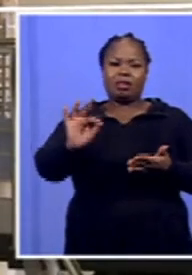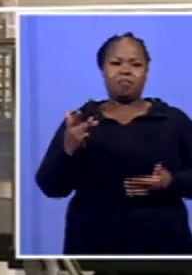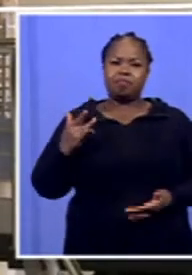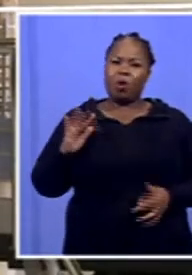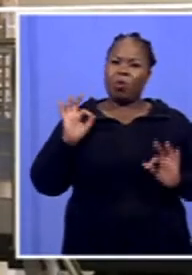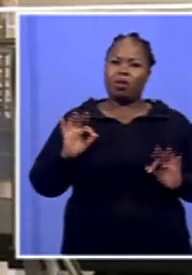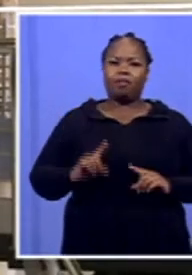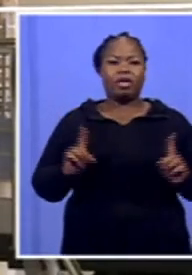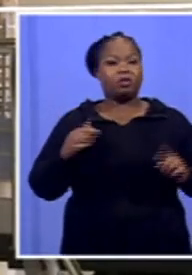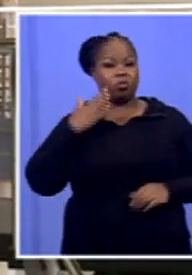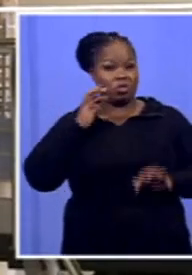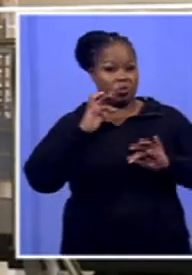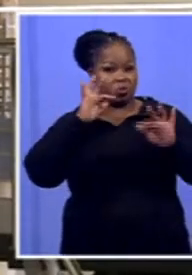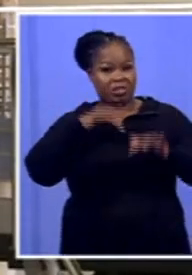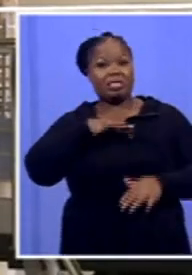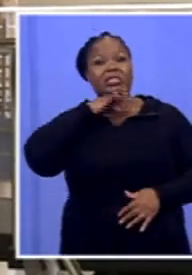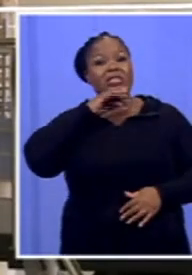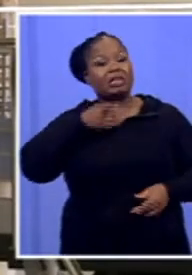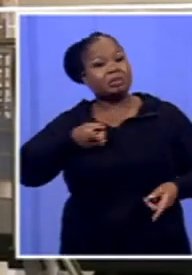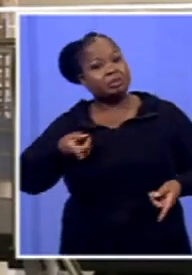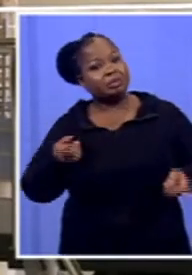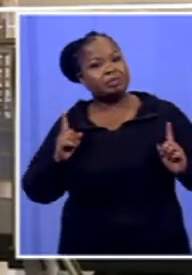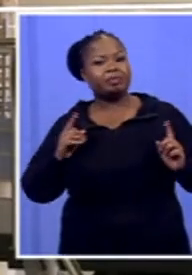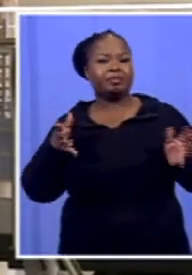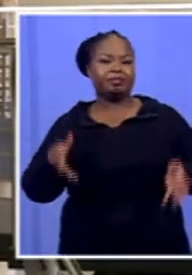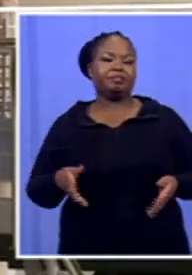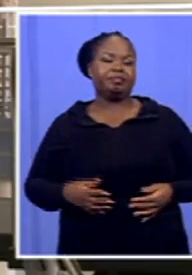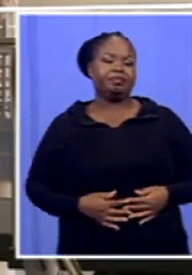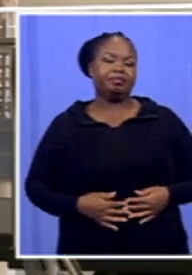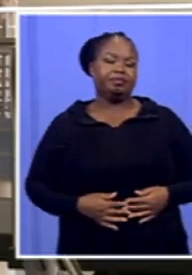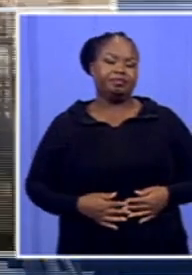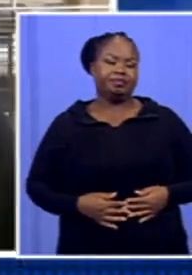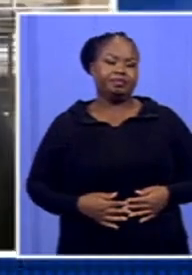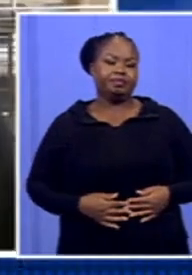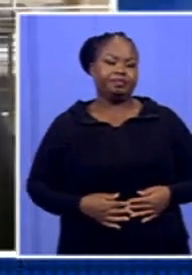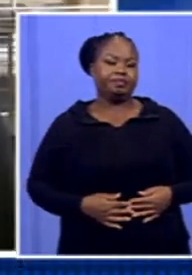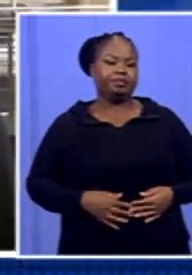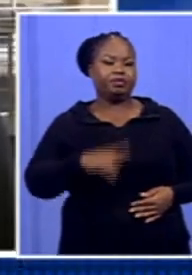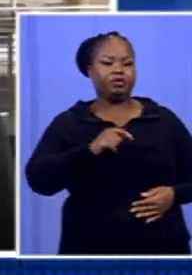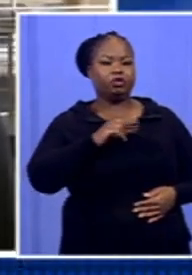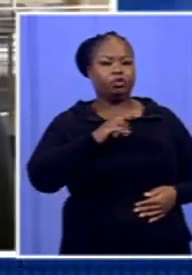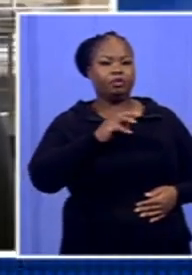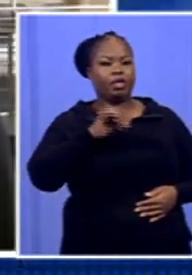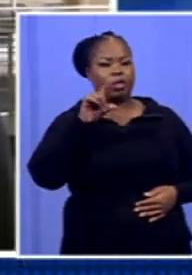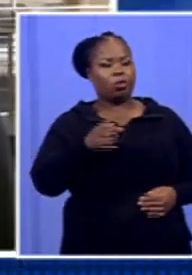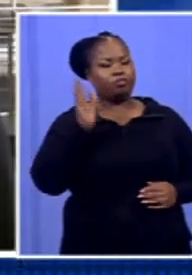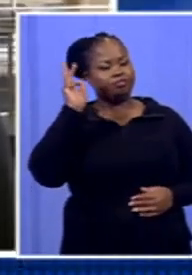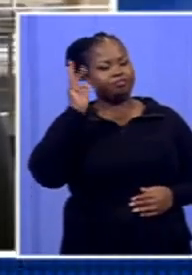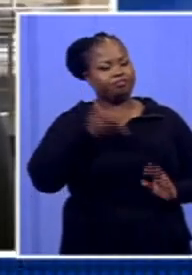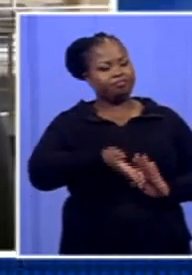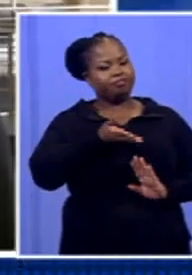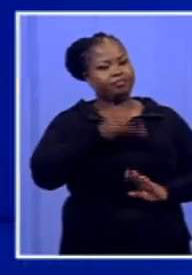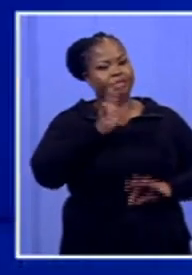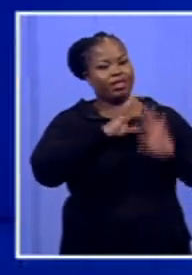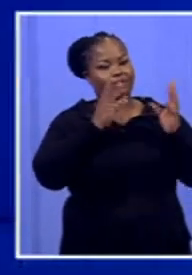since the protest started, it's one of the dirtiest cities here in Mpumalanga. Thank you much for bringing us up to speed there